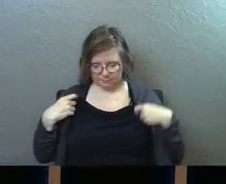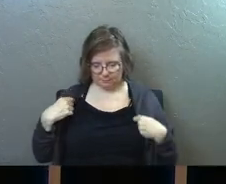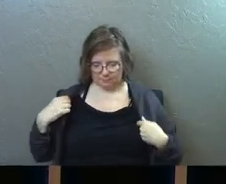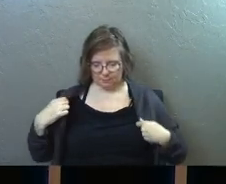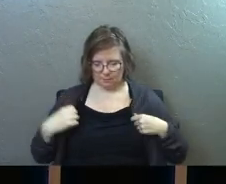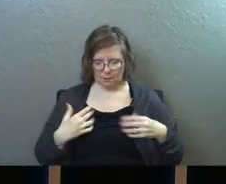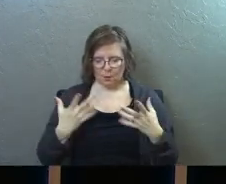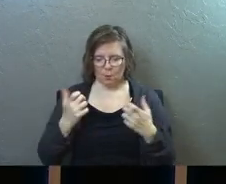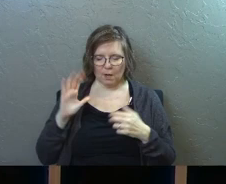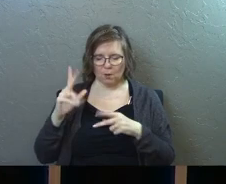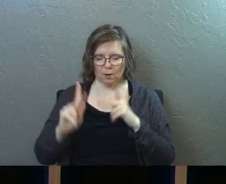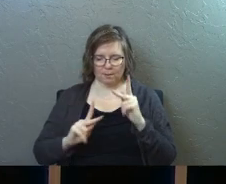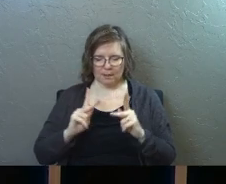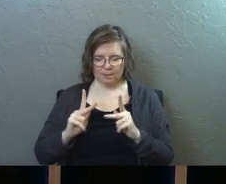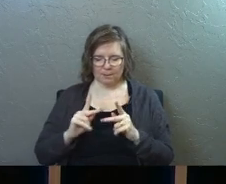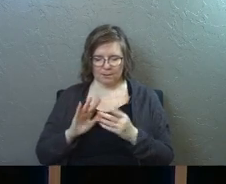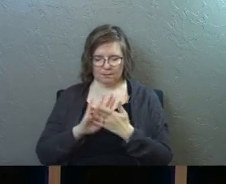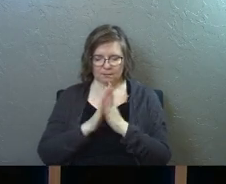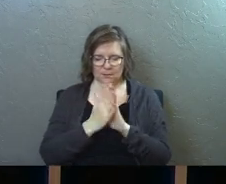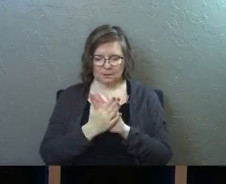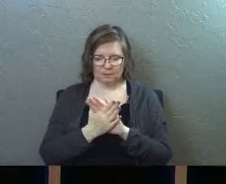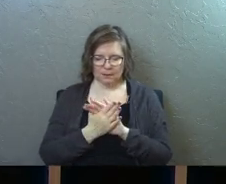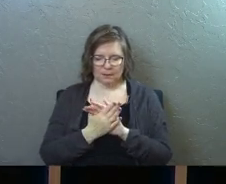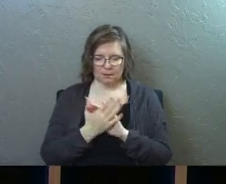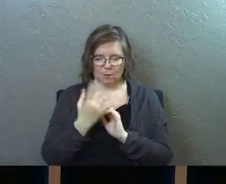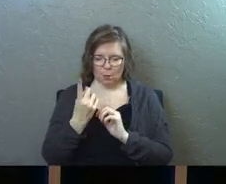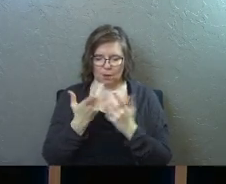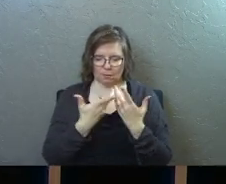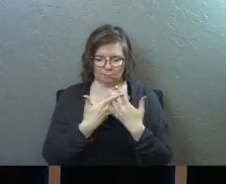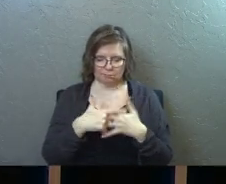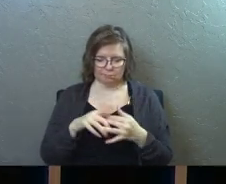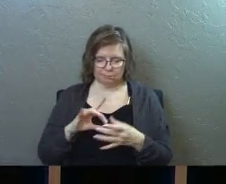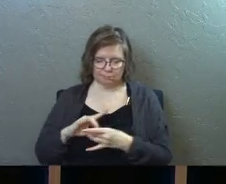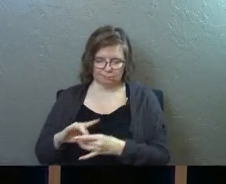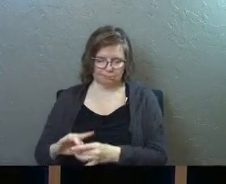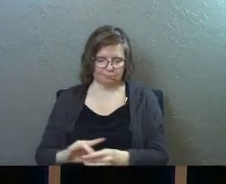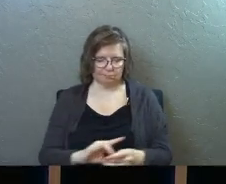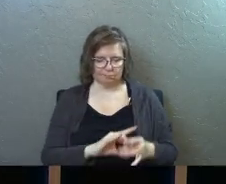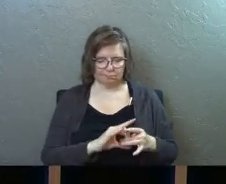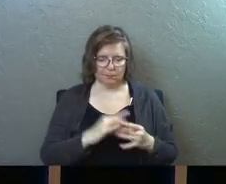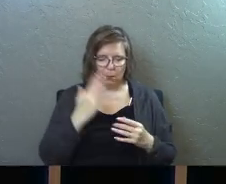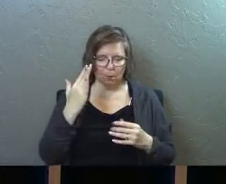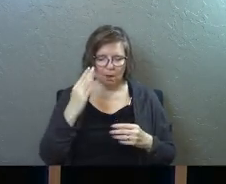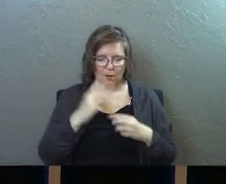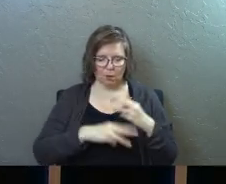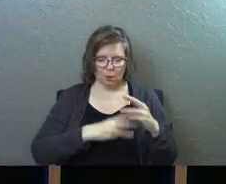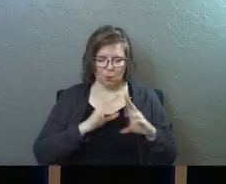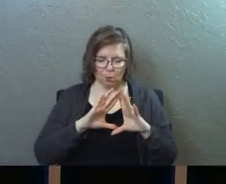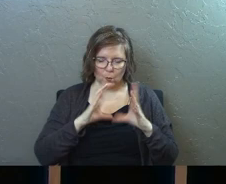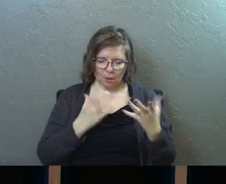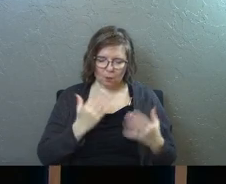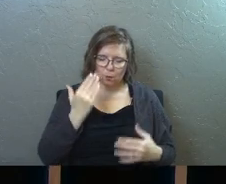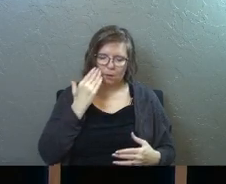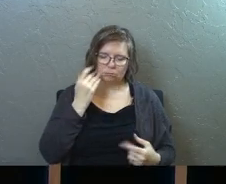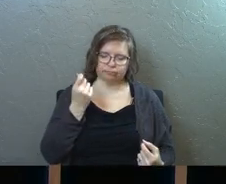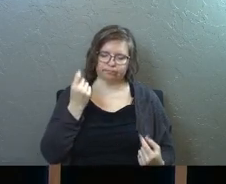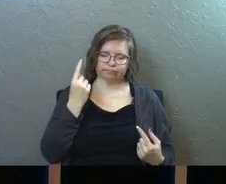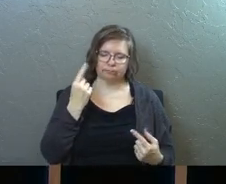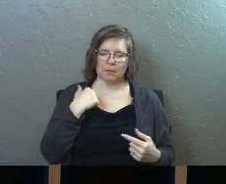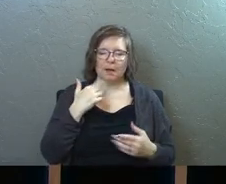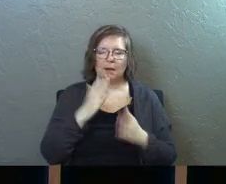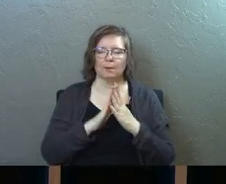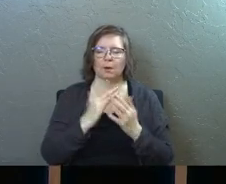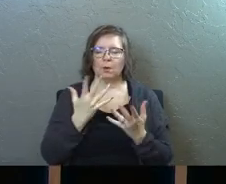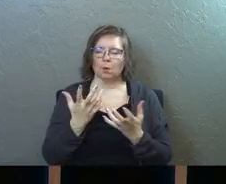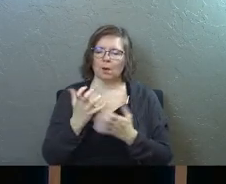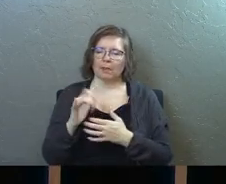wanting your people to be one in perfect unity so that the world could know and Lord I pray